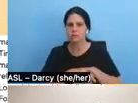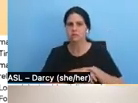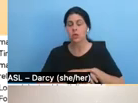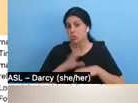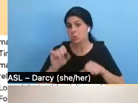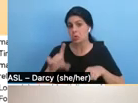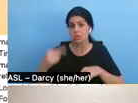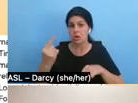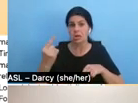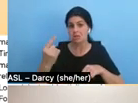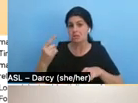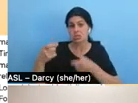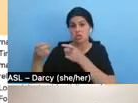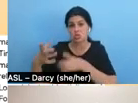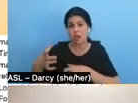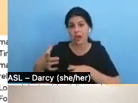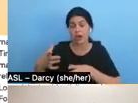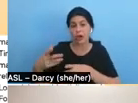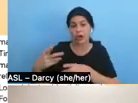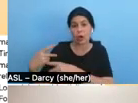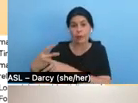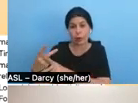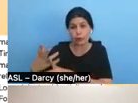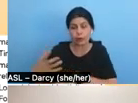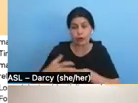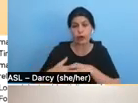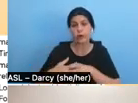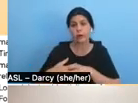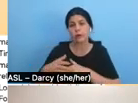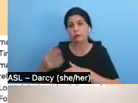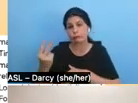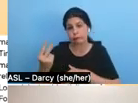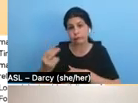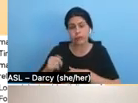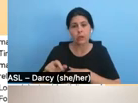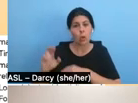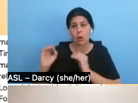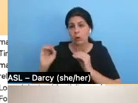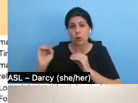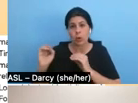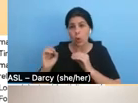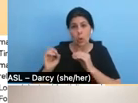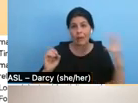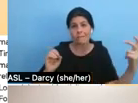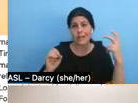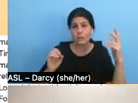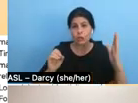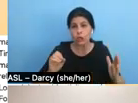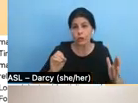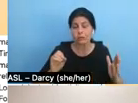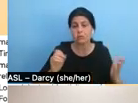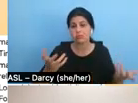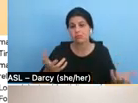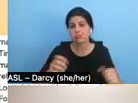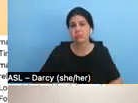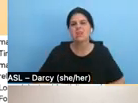if it's a director producer, you've made it with, you know, no, no investors. Um, but it could also get a